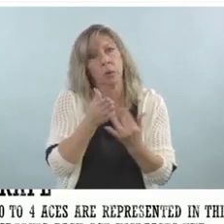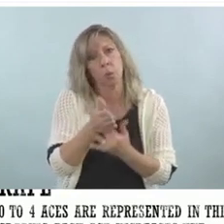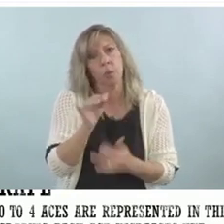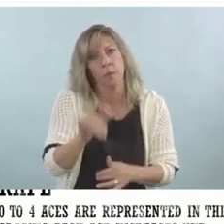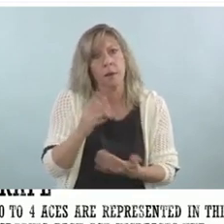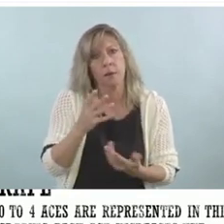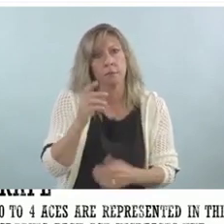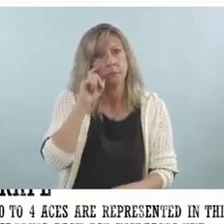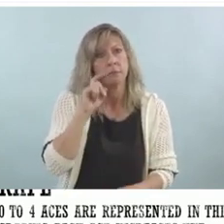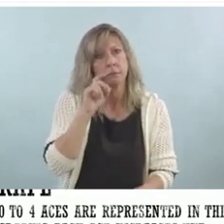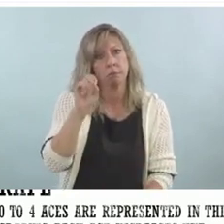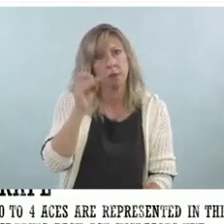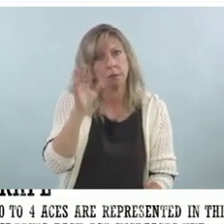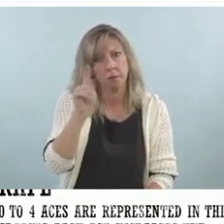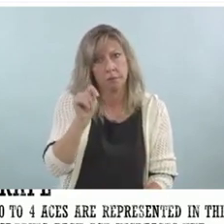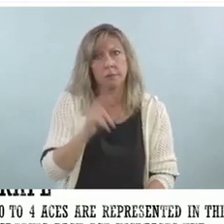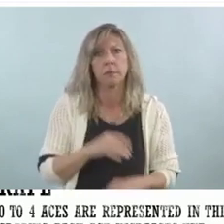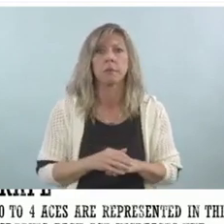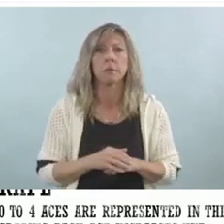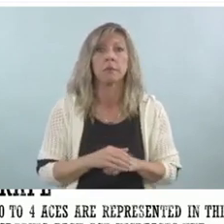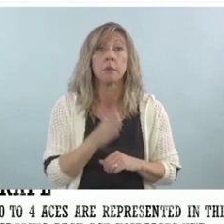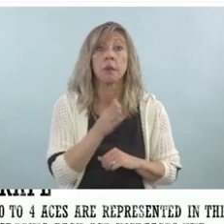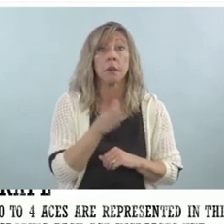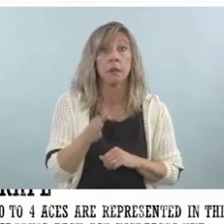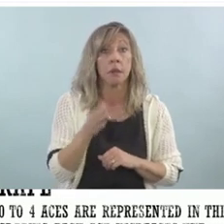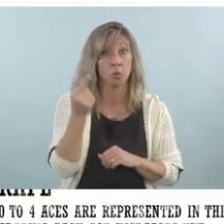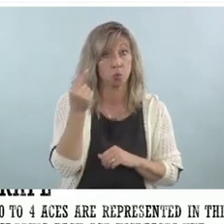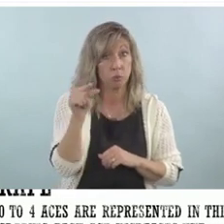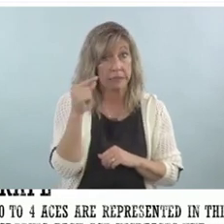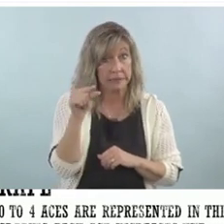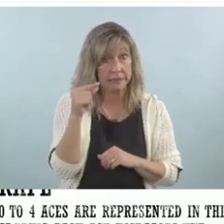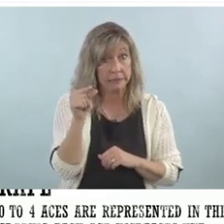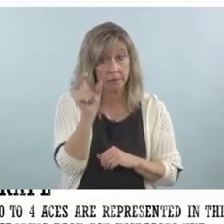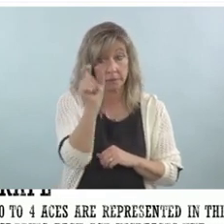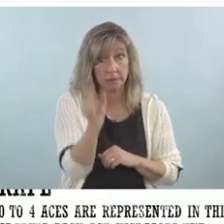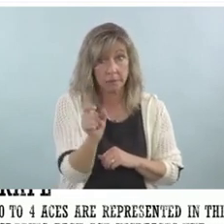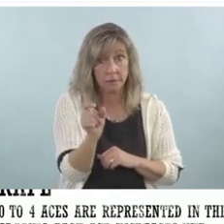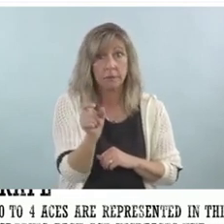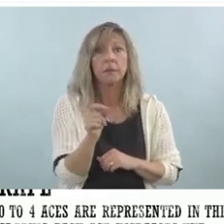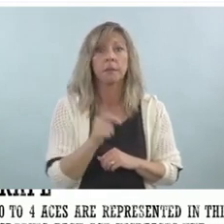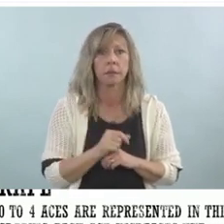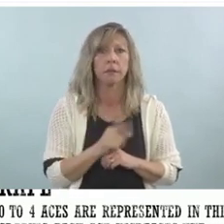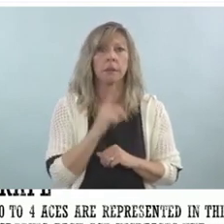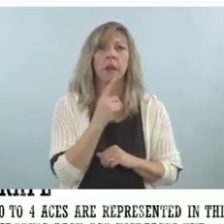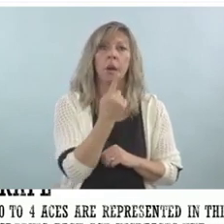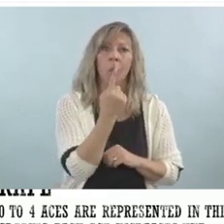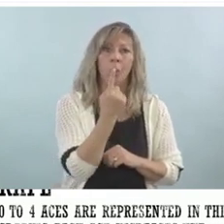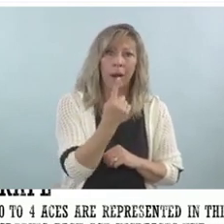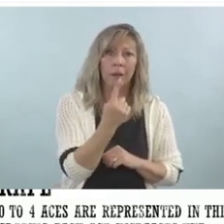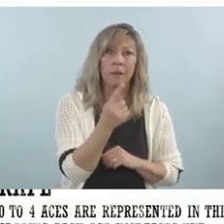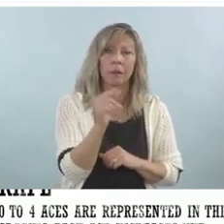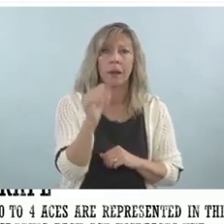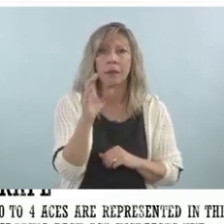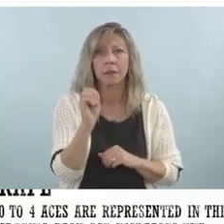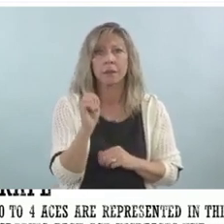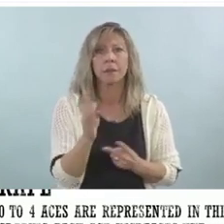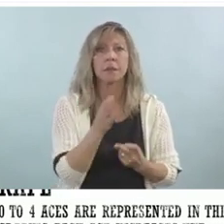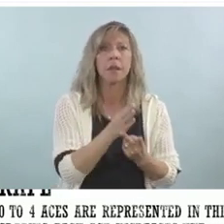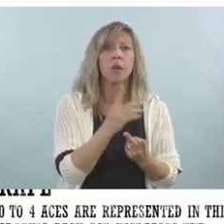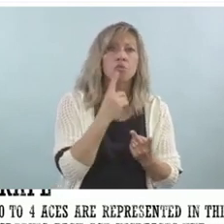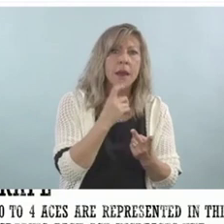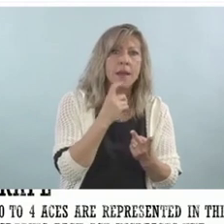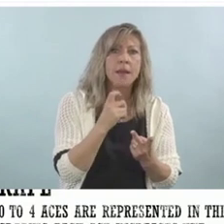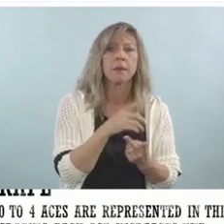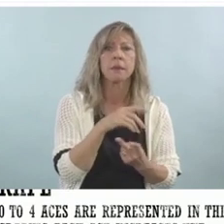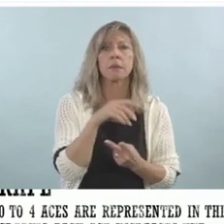If you look up the columns, the green column shows one ACE, the red one shows two ACEs, the gray one shows three,